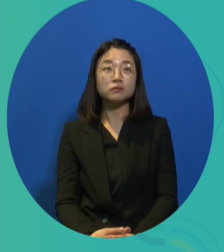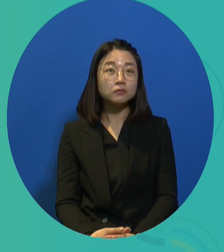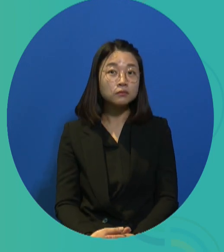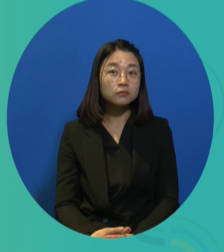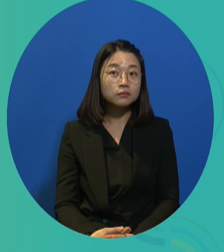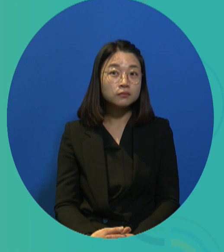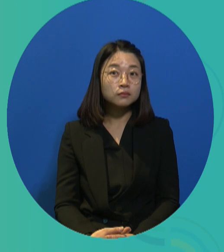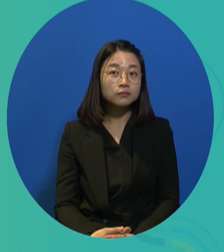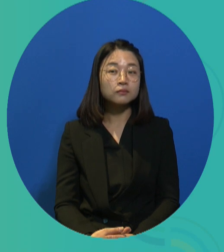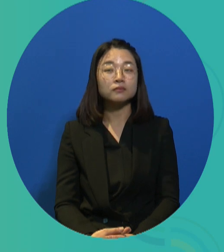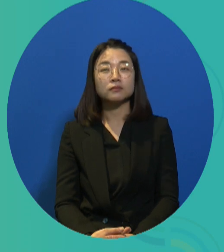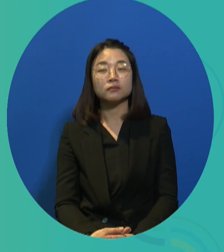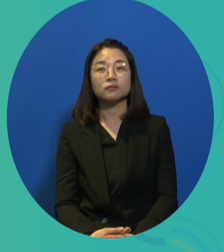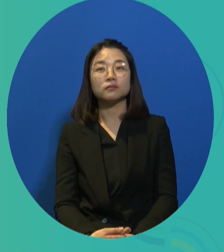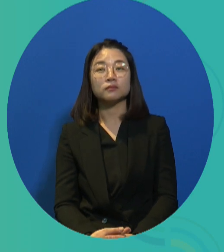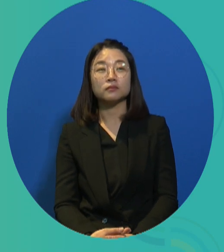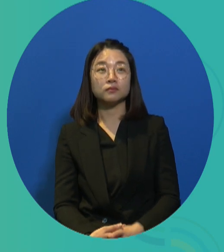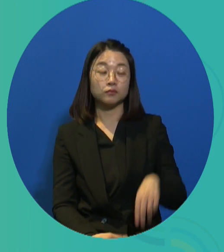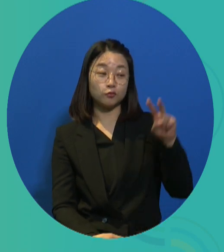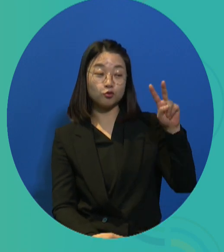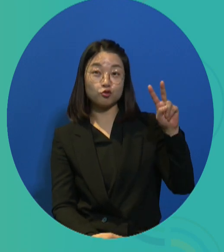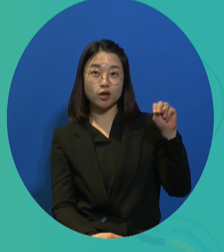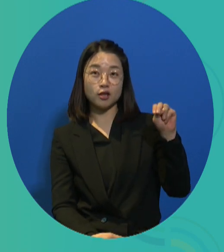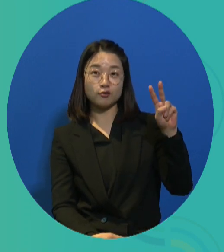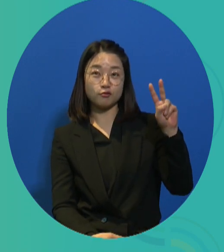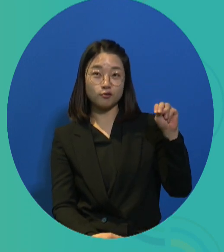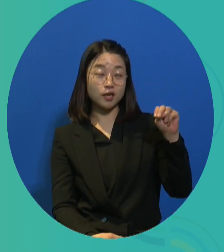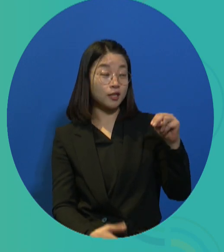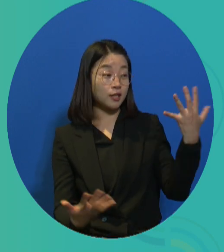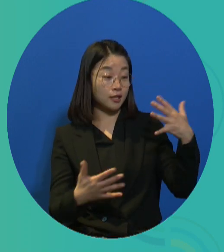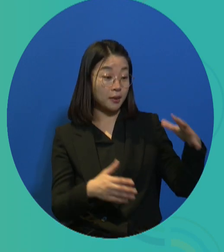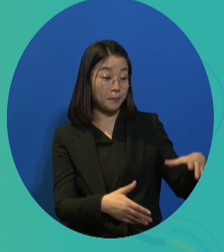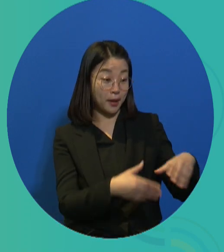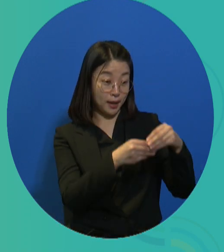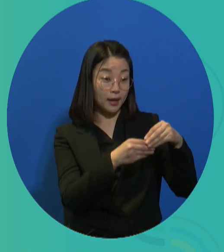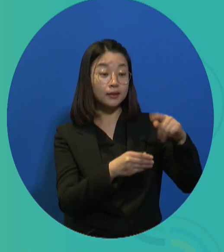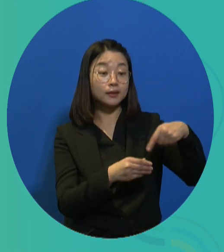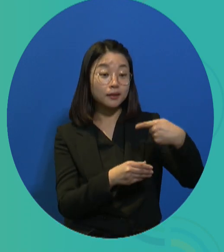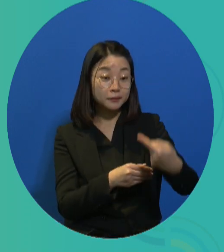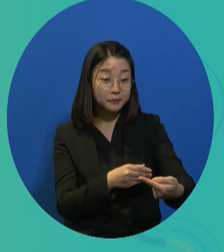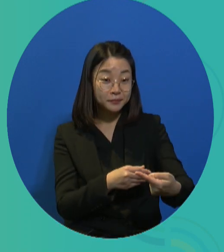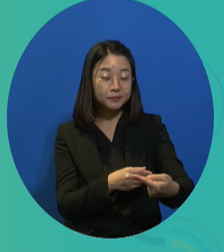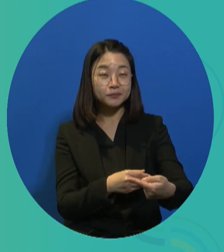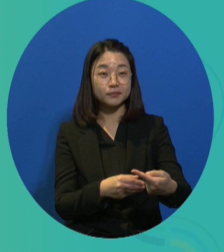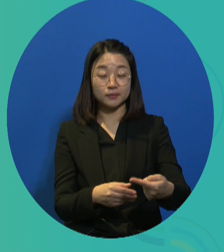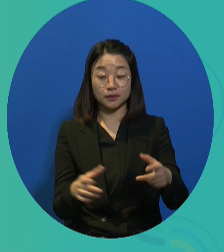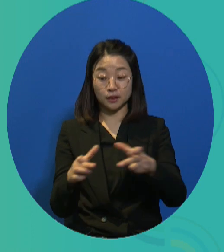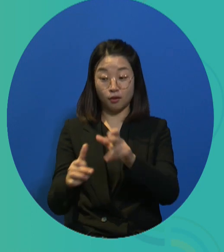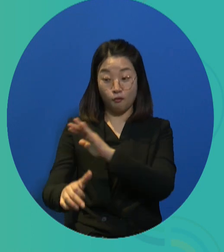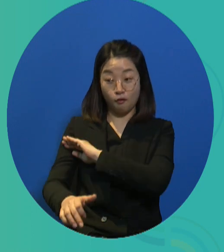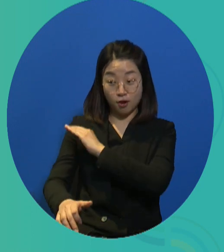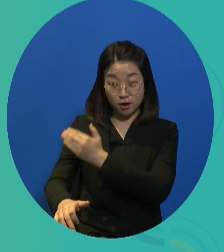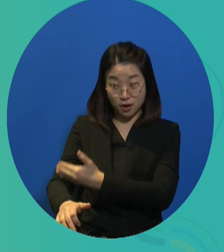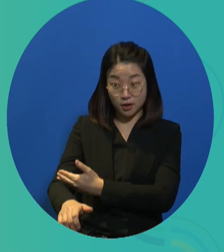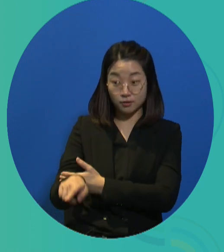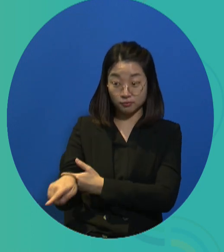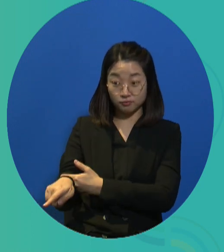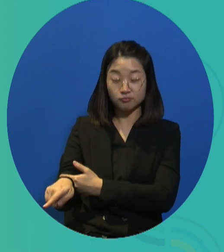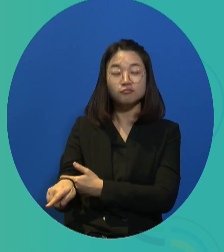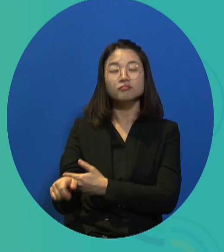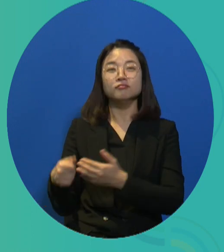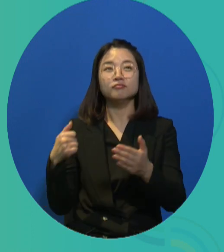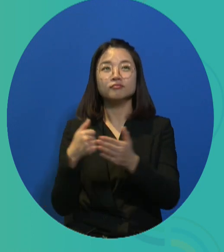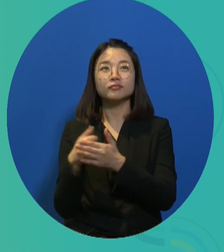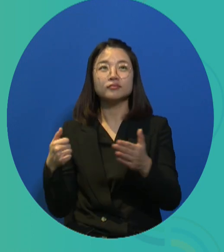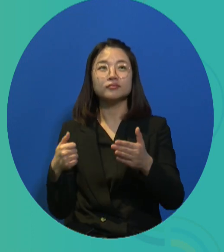weekend. The rights-based public employment program is a program to monitor